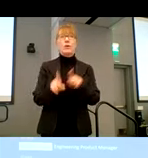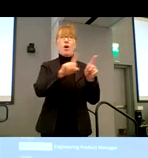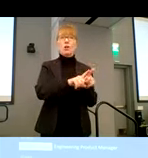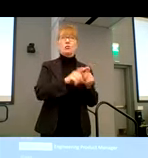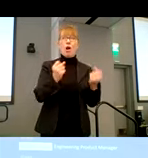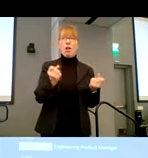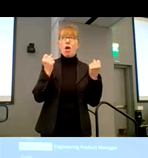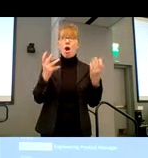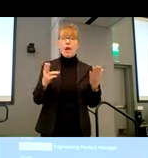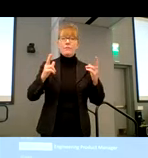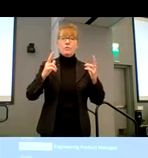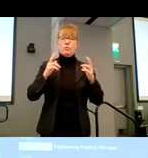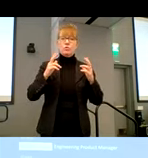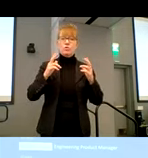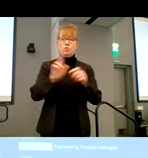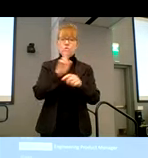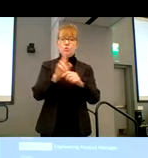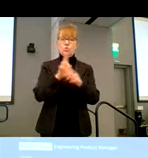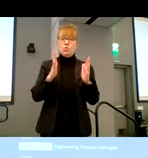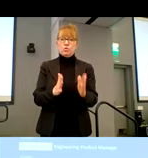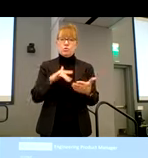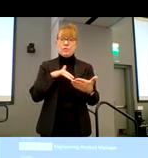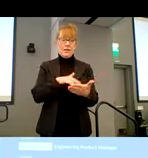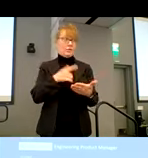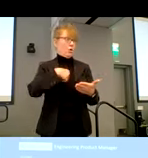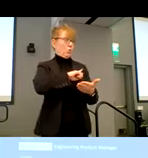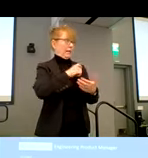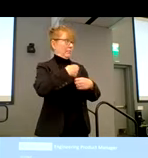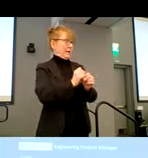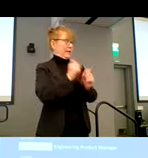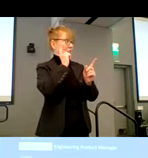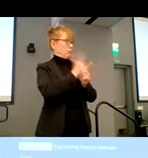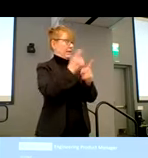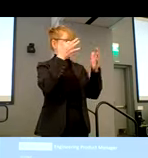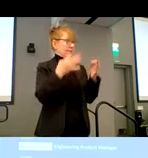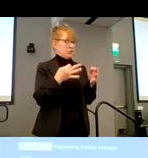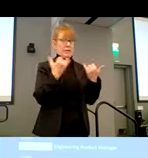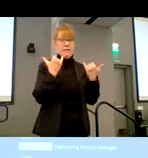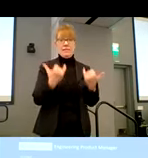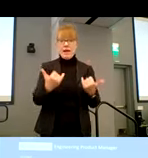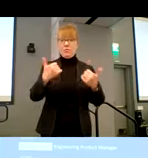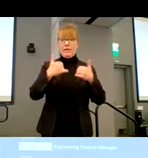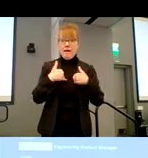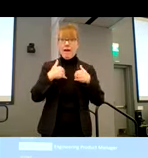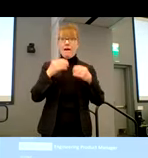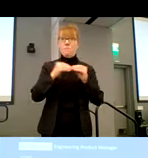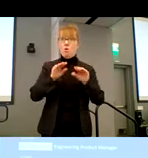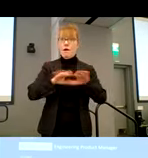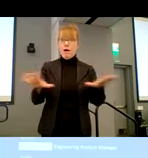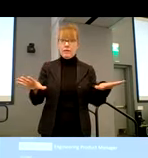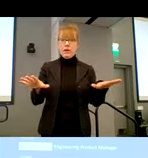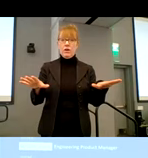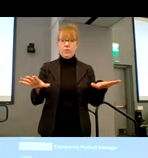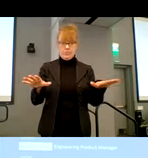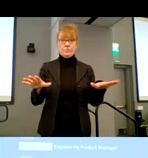to make sure that, hey, are we really making the right decisions? And now that we have prototypes out there, is it